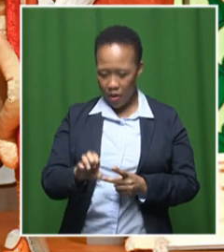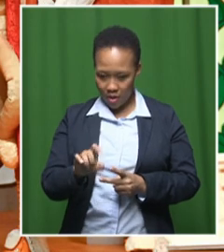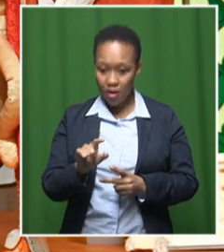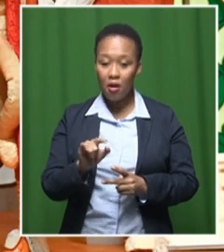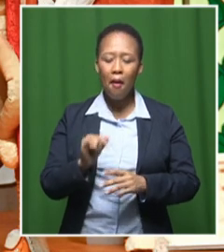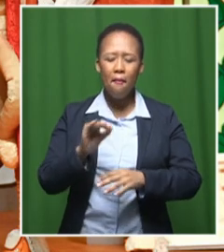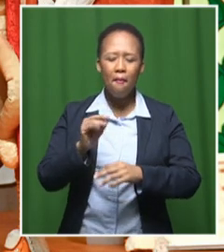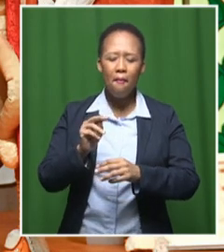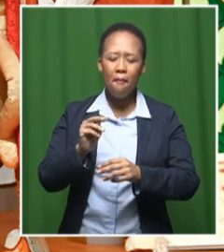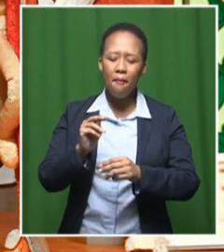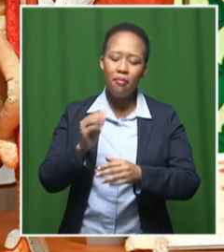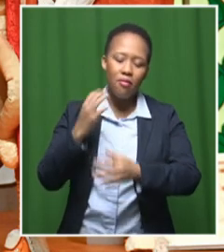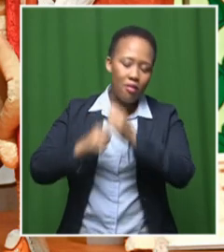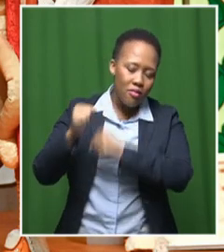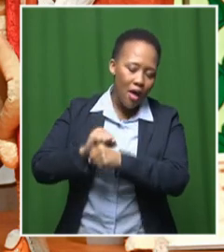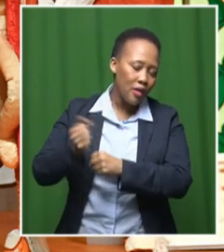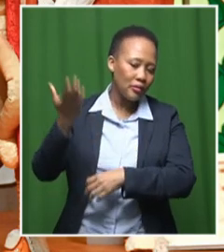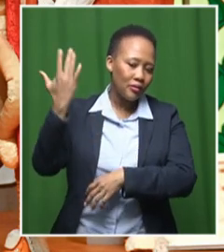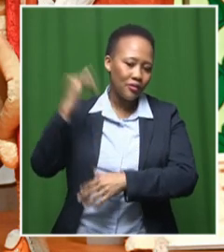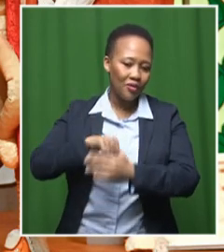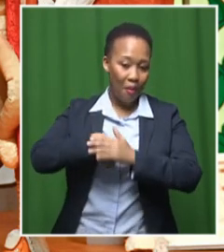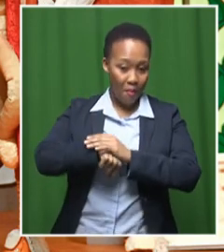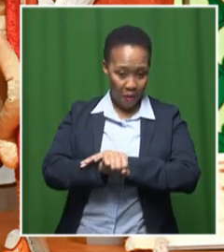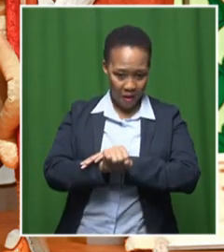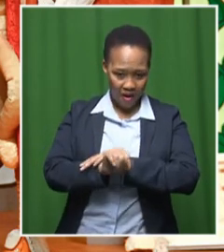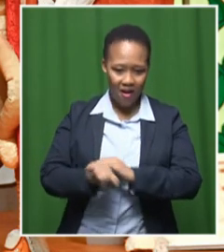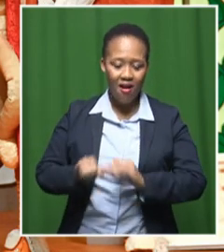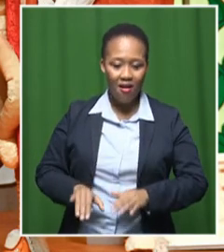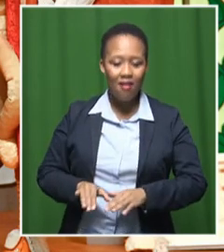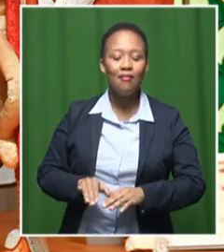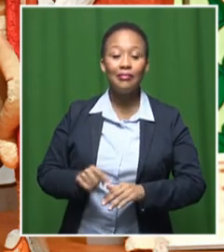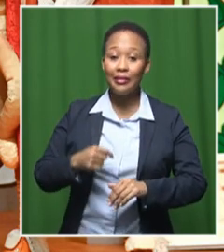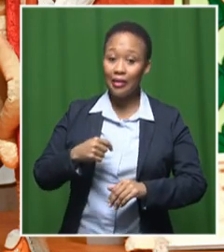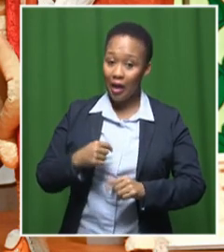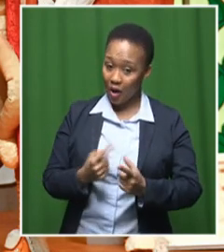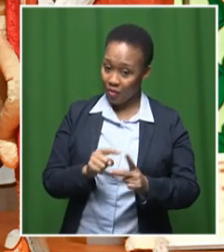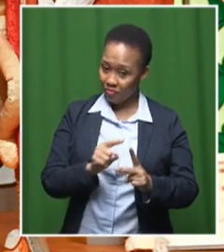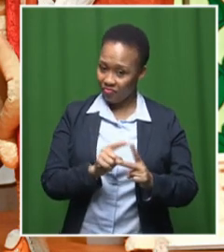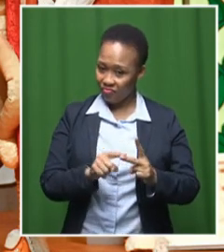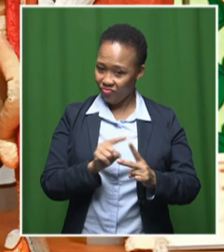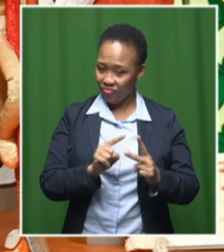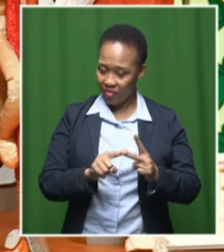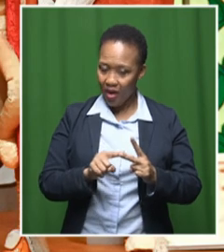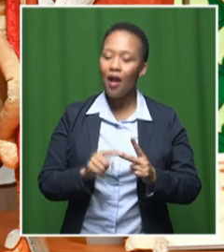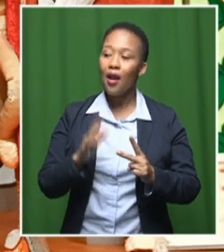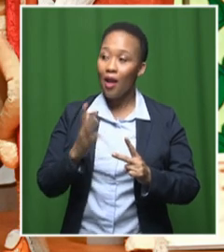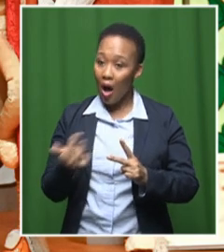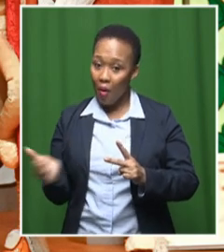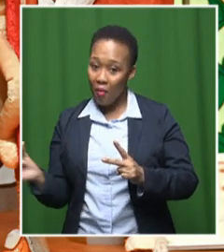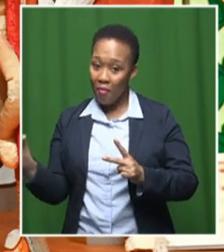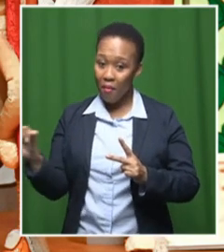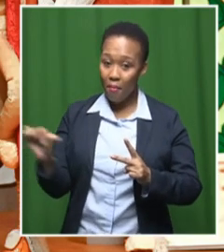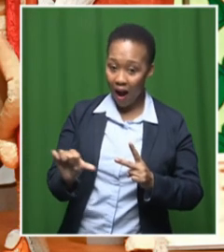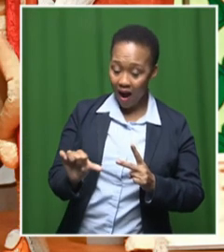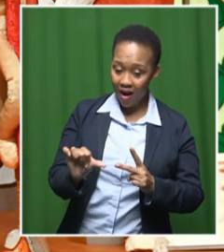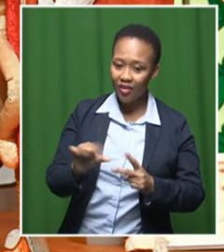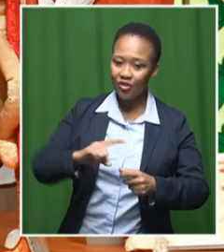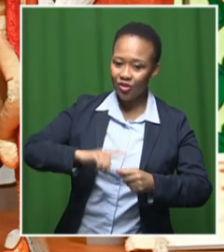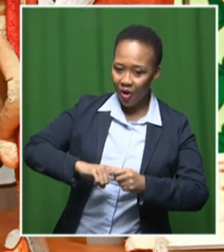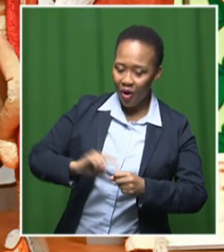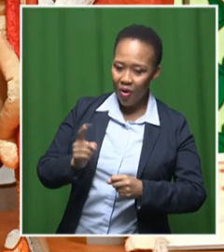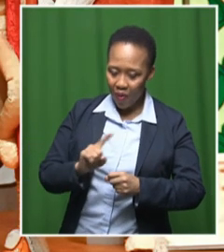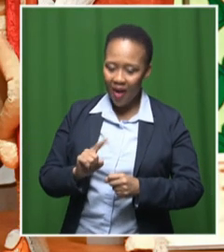in a different panto. And they became such a hit, those two characters, that they were brought back for Jack and the Beanstalk.